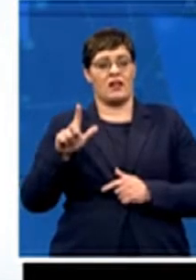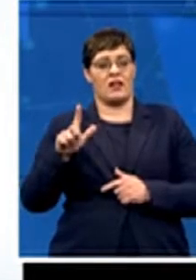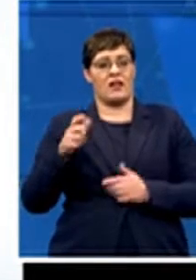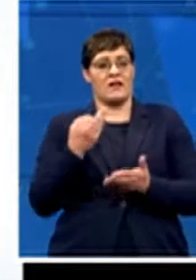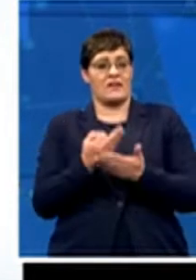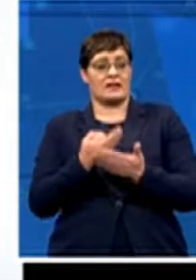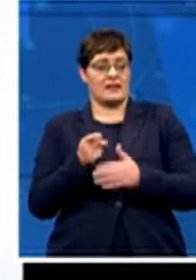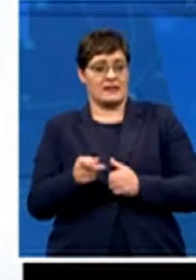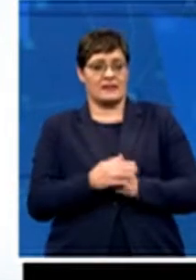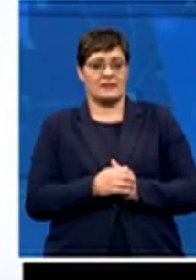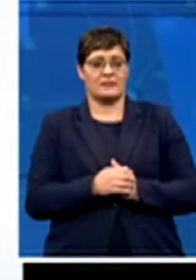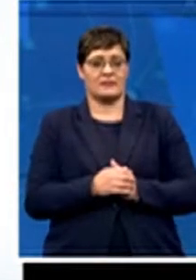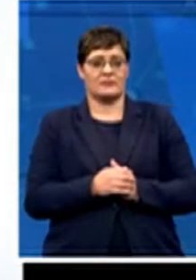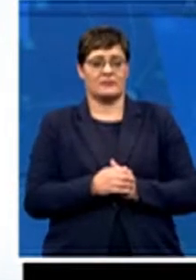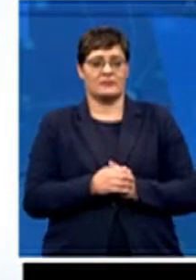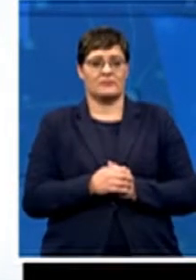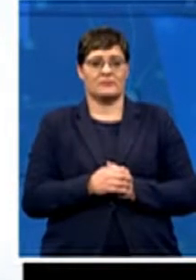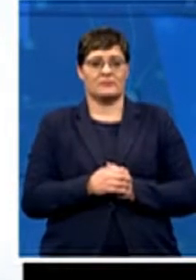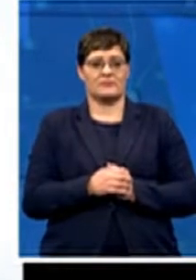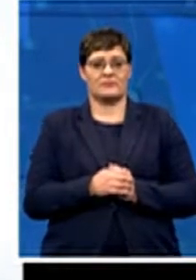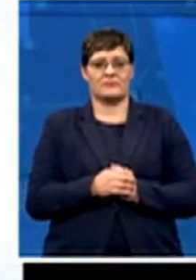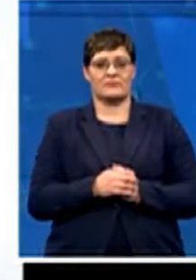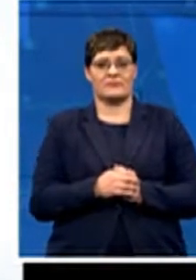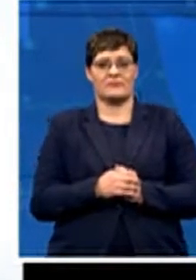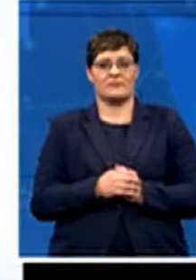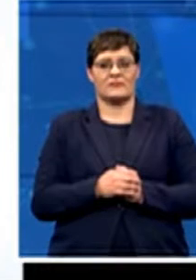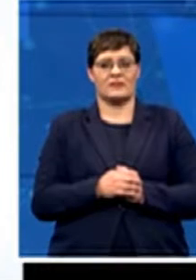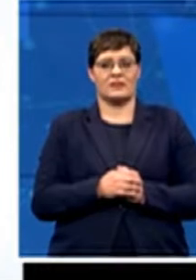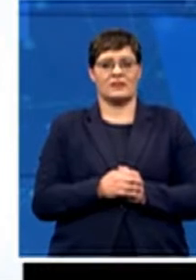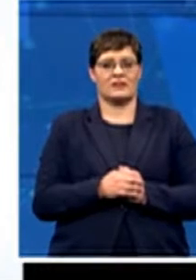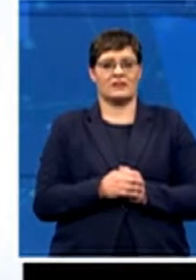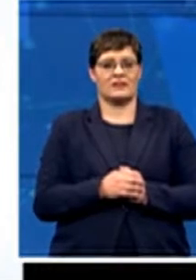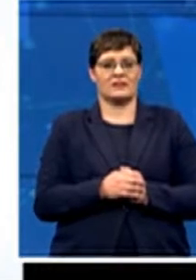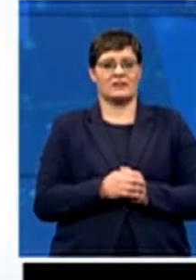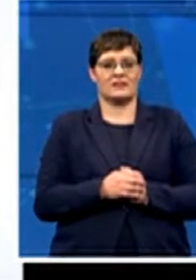Yeah, well, go ahead, Doc. Okay.